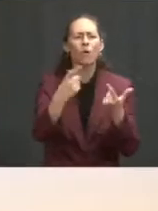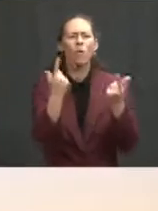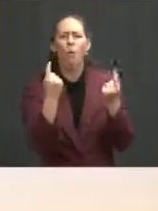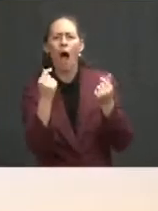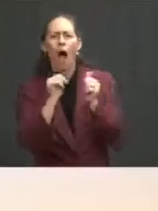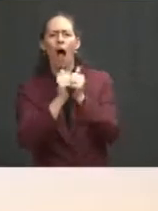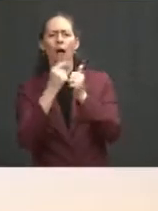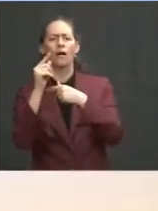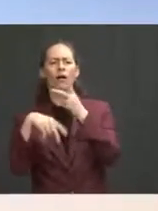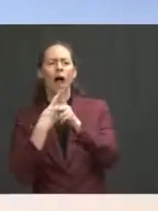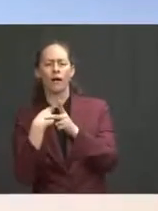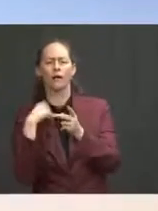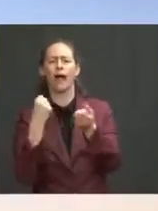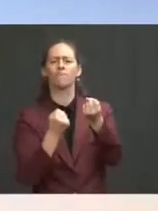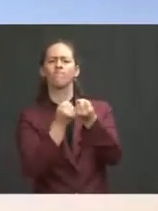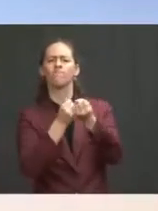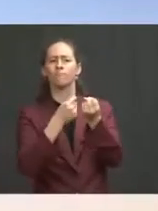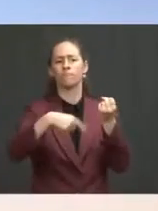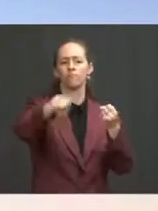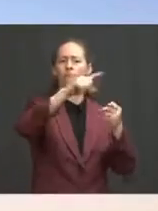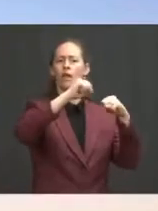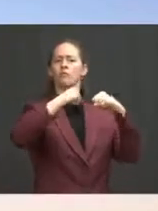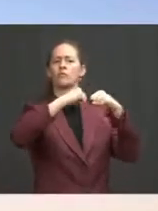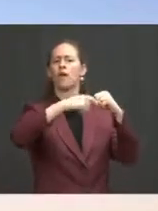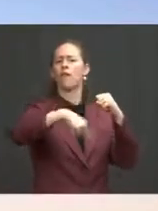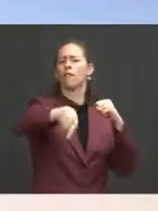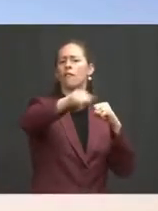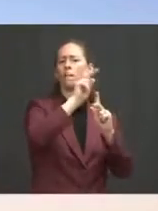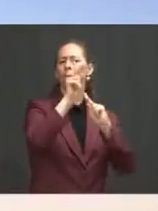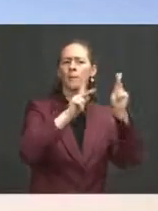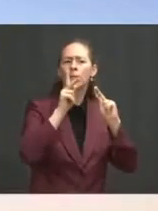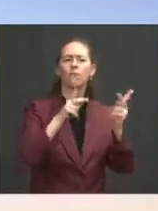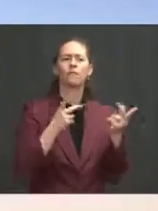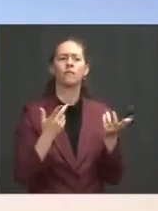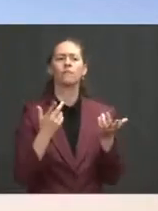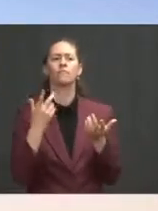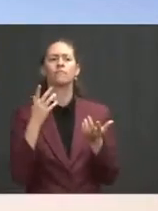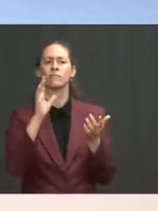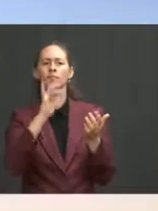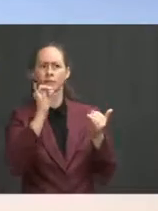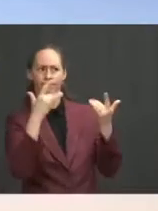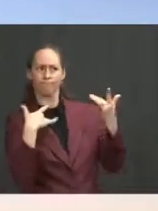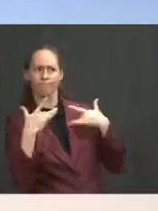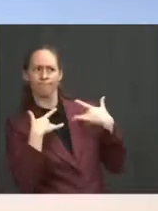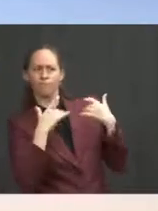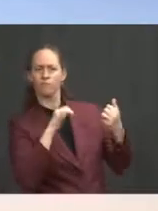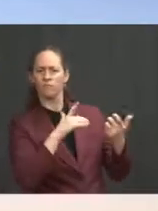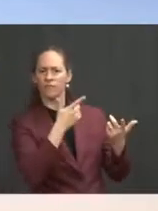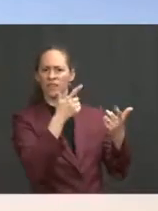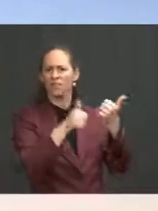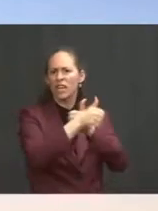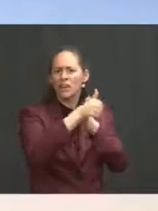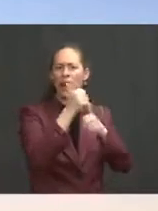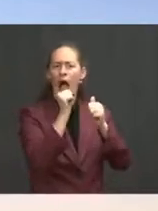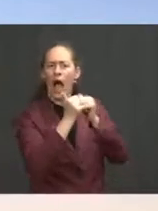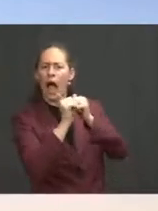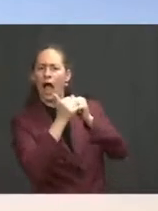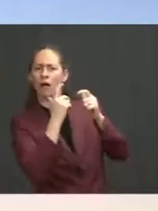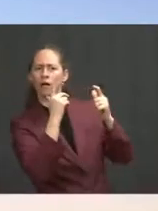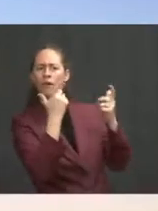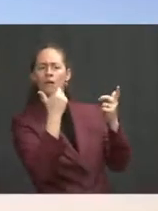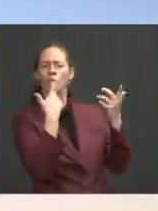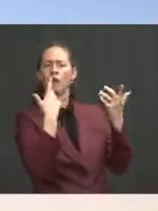communities, improve emergency preparedness, and address the growing wildfire threat, both by preventing them from happening and ensuring the federal